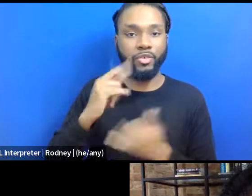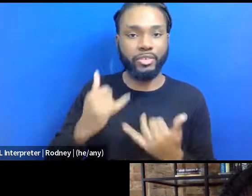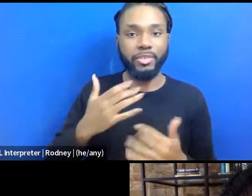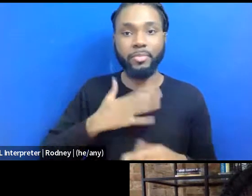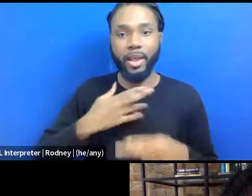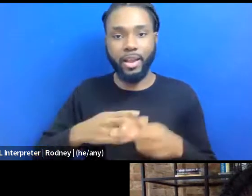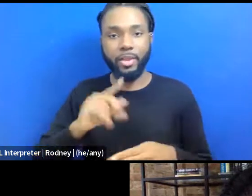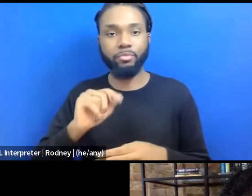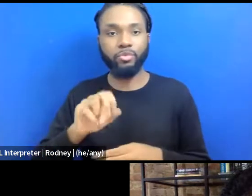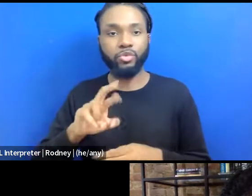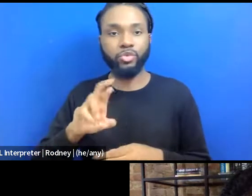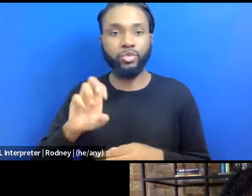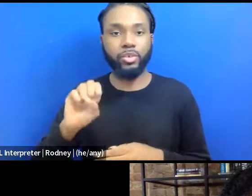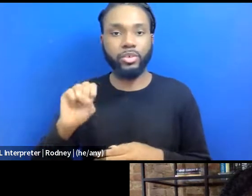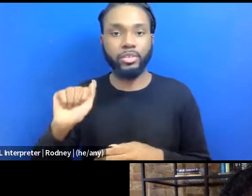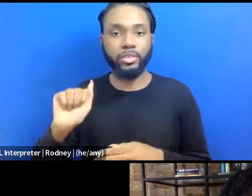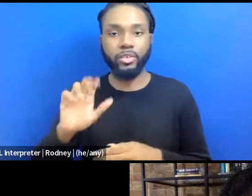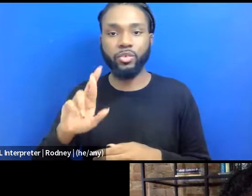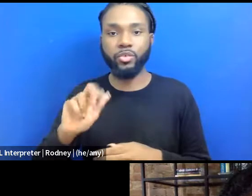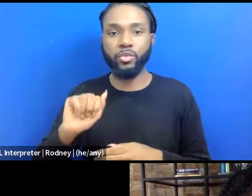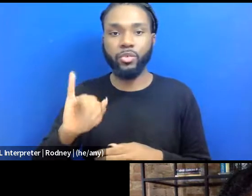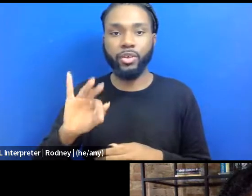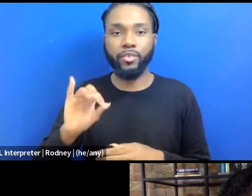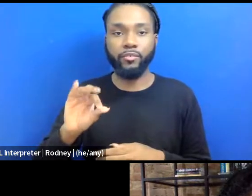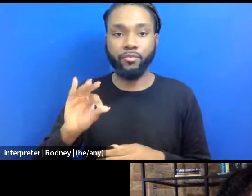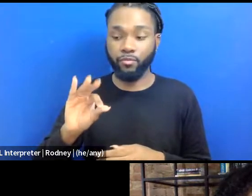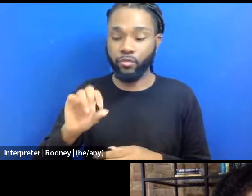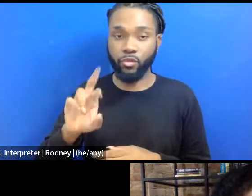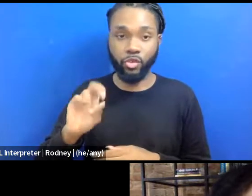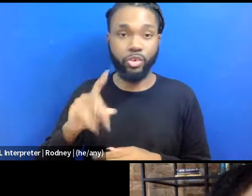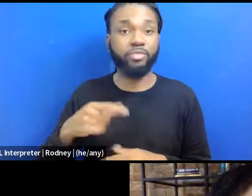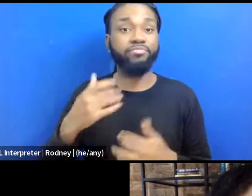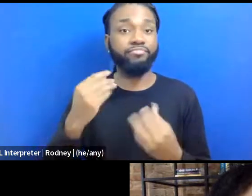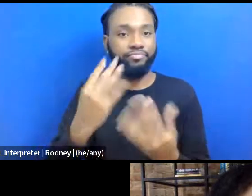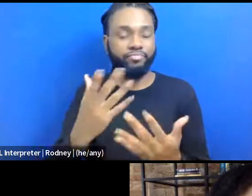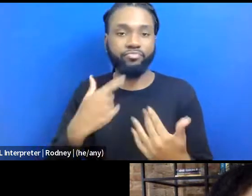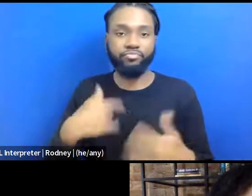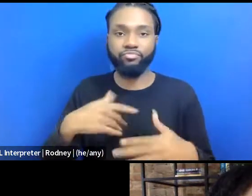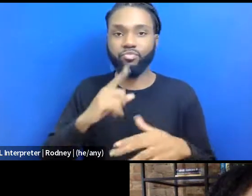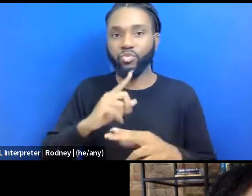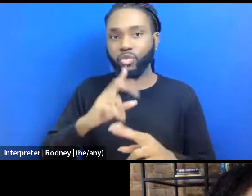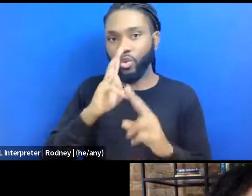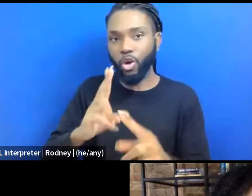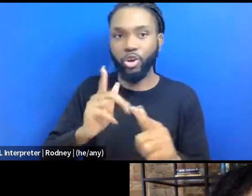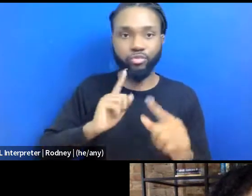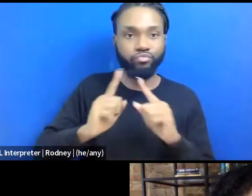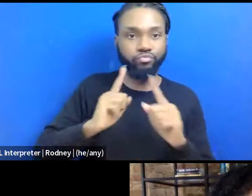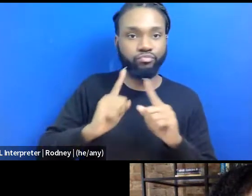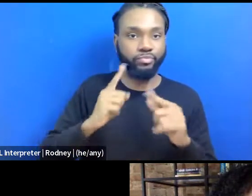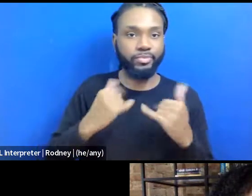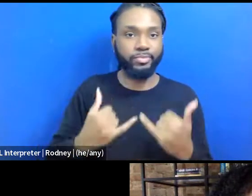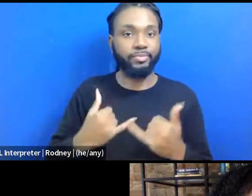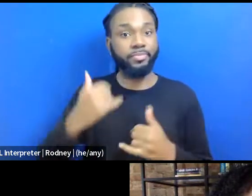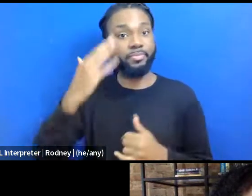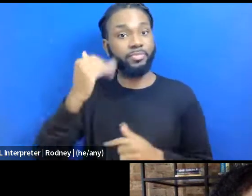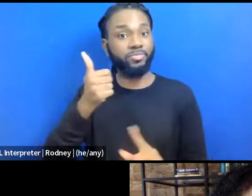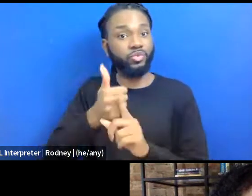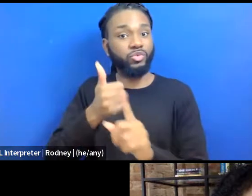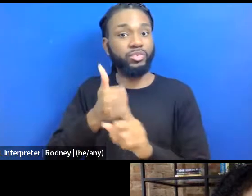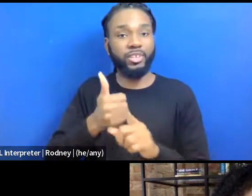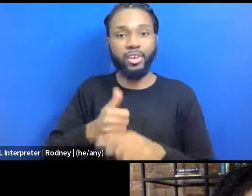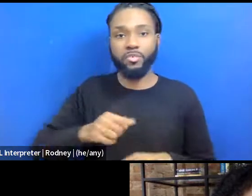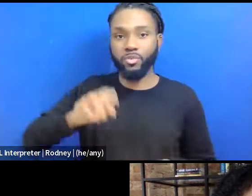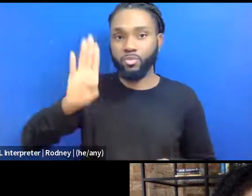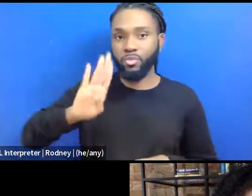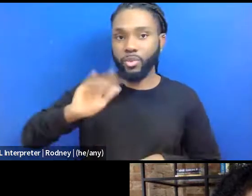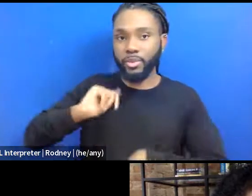I just wanted to go ahead and say that it's an honor for us to be in conversation with you today because you are a Brooklyn-based